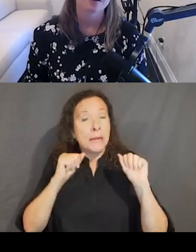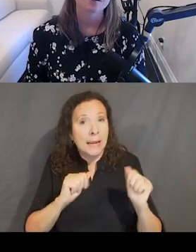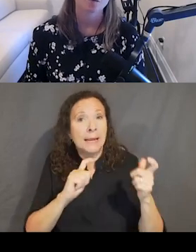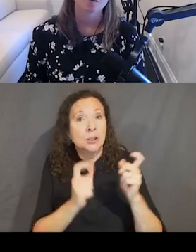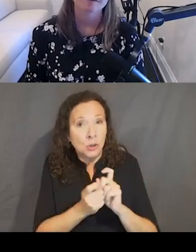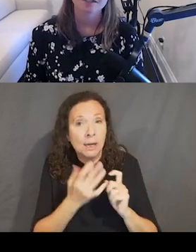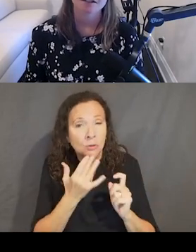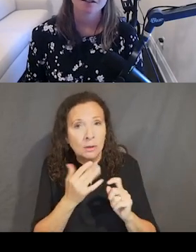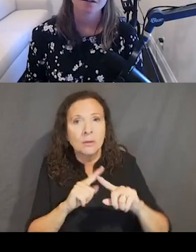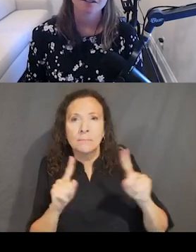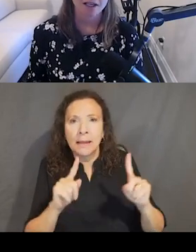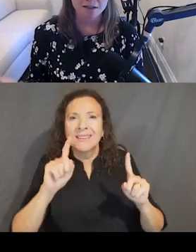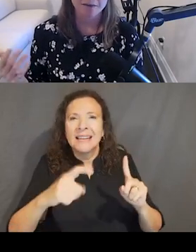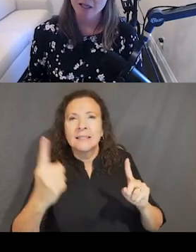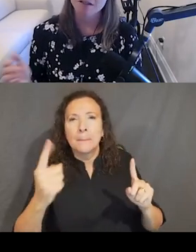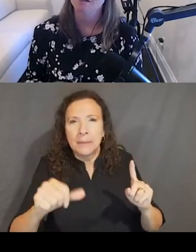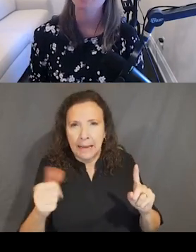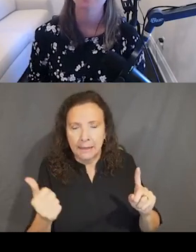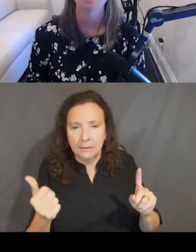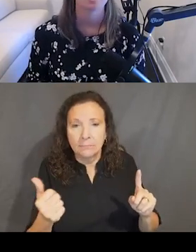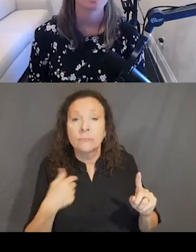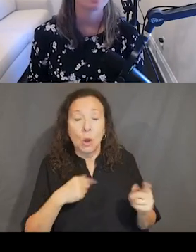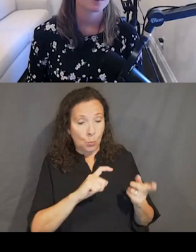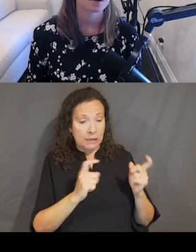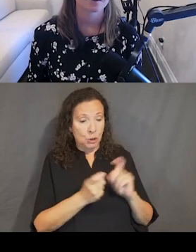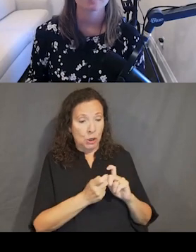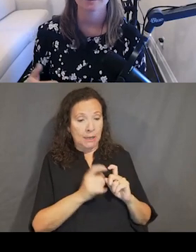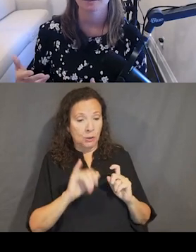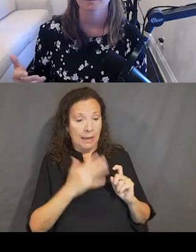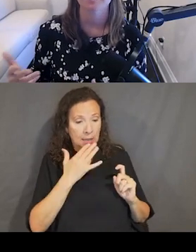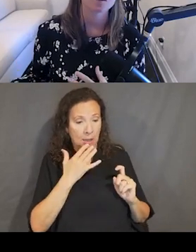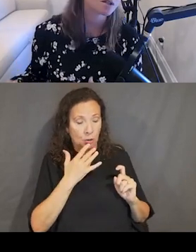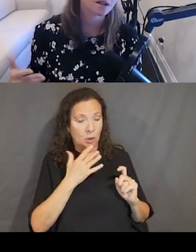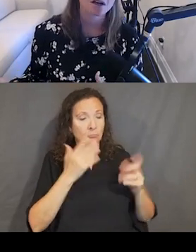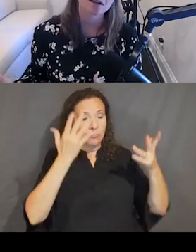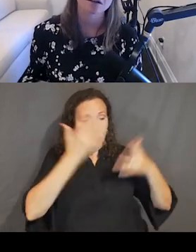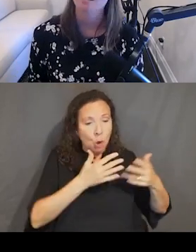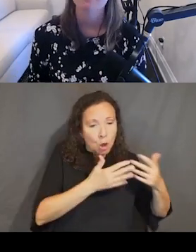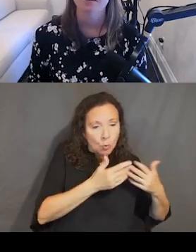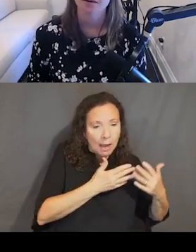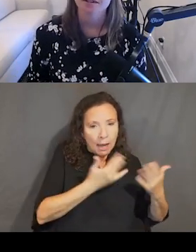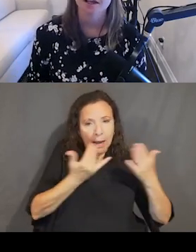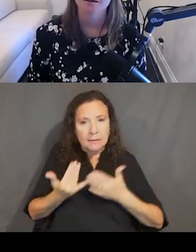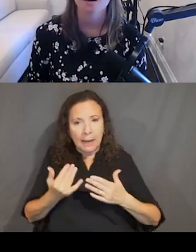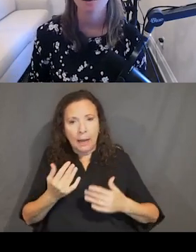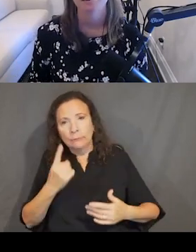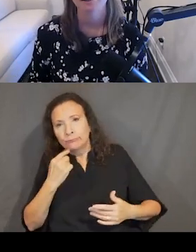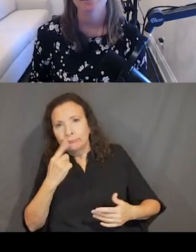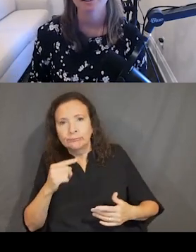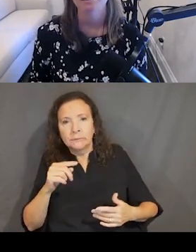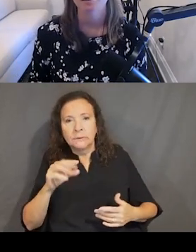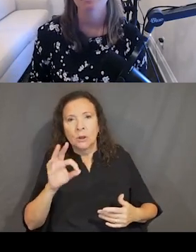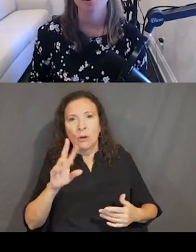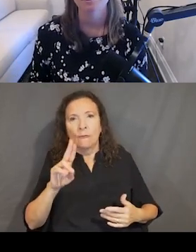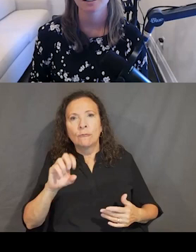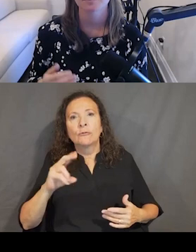And so what we've decided to do is, yes, we've changed the color from dark gray to like a fuchsia color for our focus state, but we've